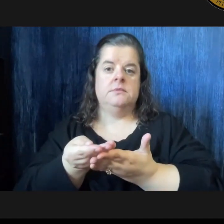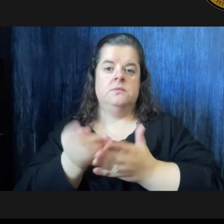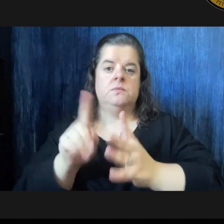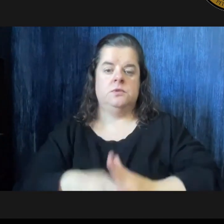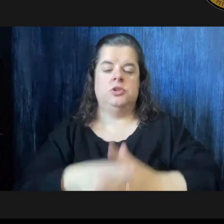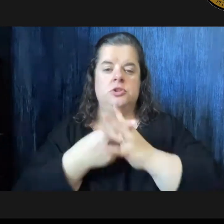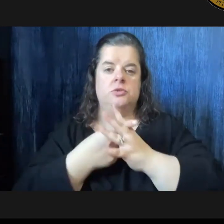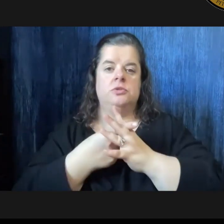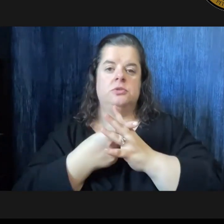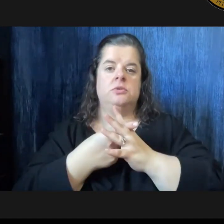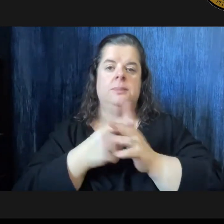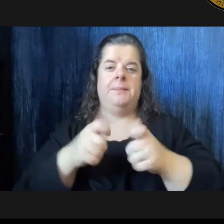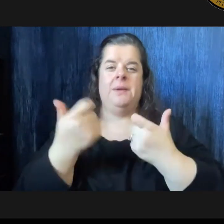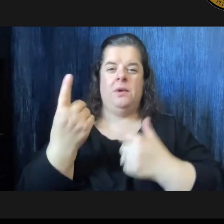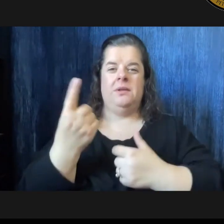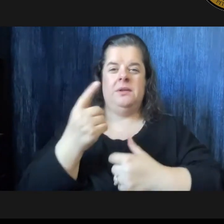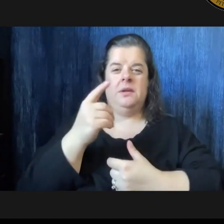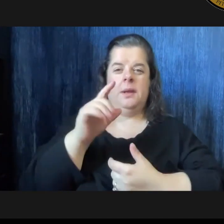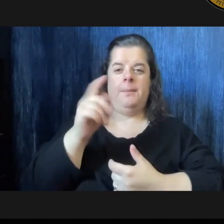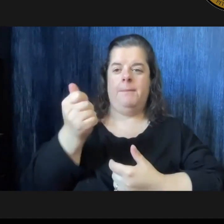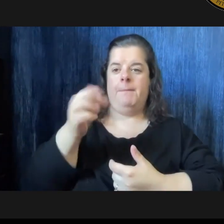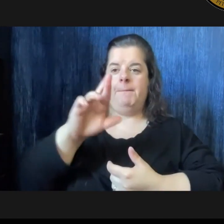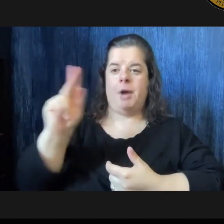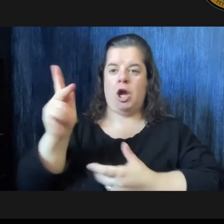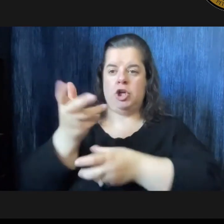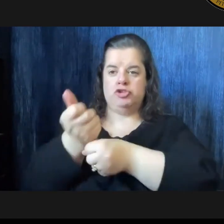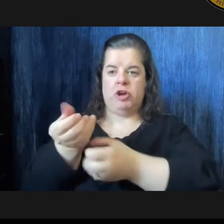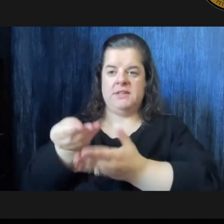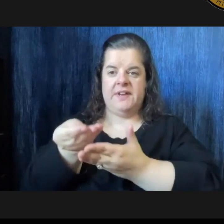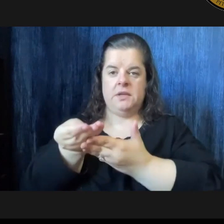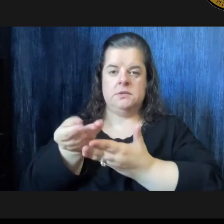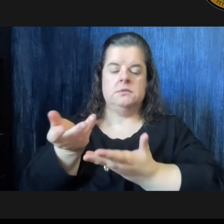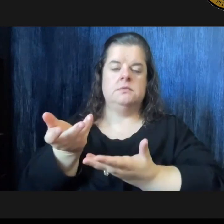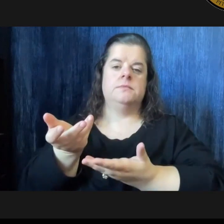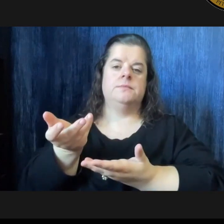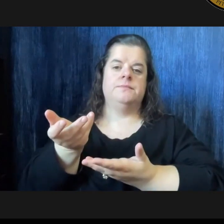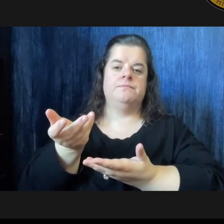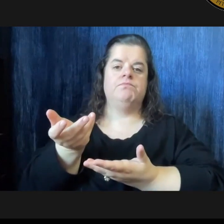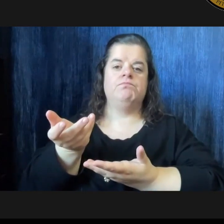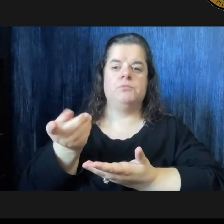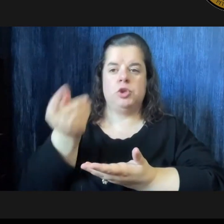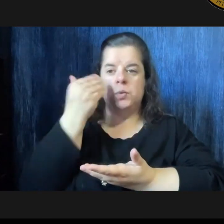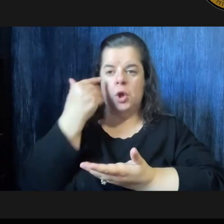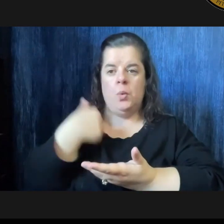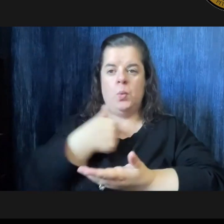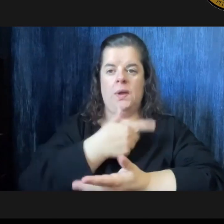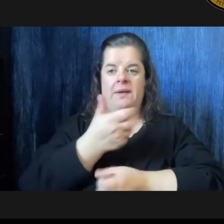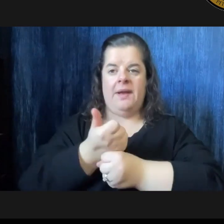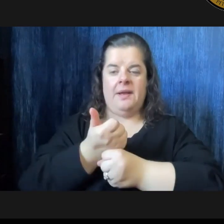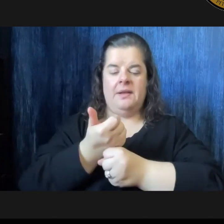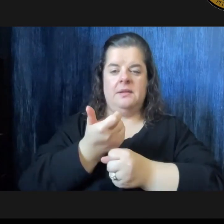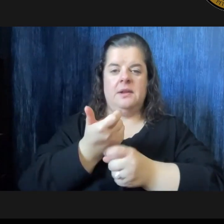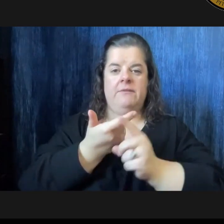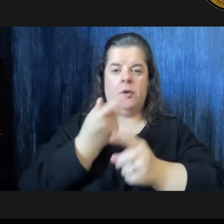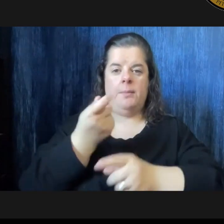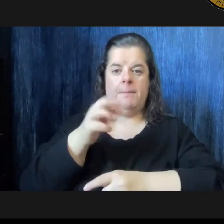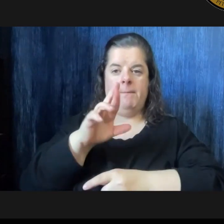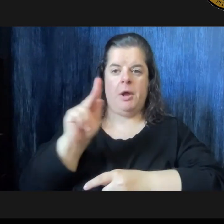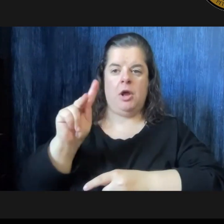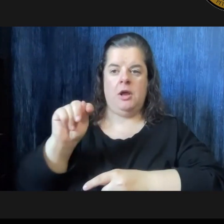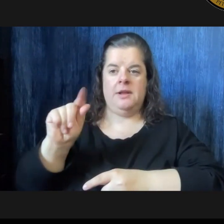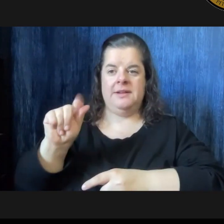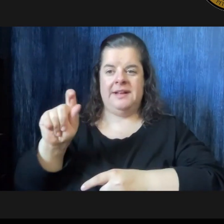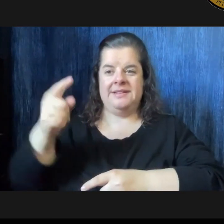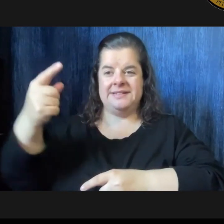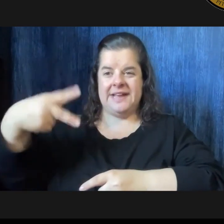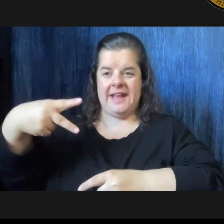with one of the bigger ones the parks trust fund as you all know we get this funding for a parks tax at half a mil